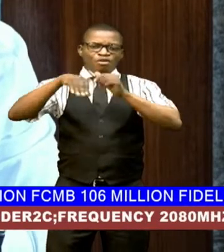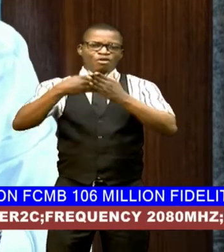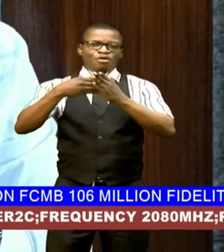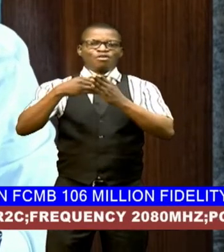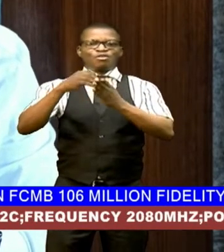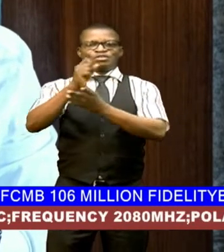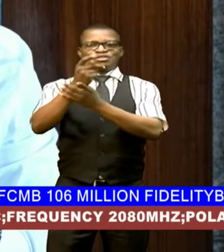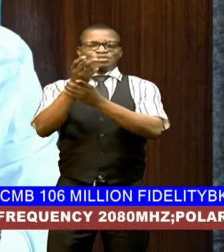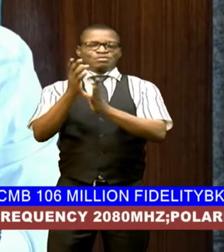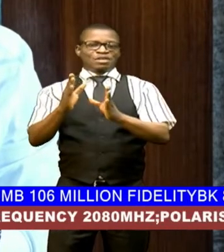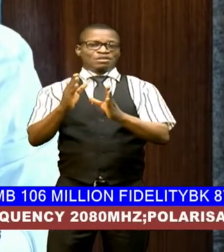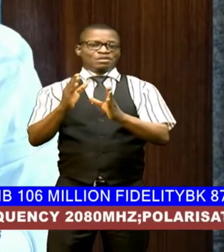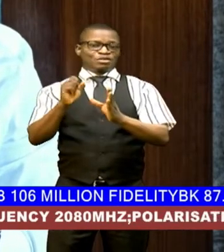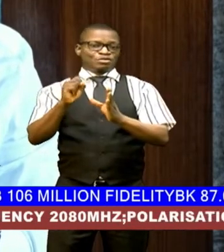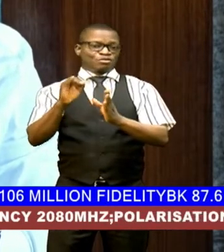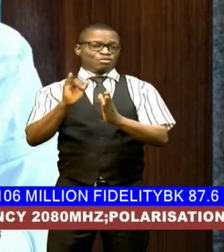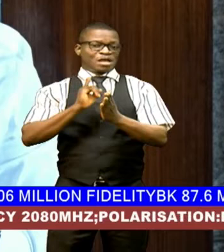confident